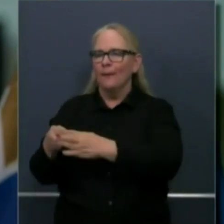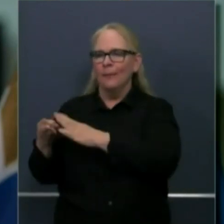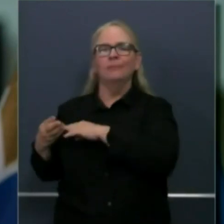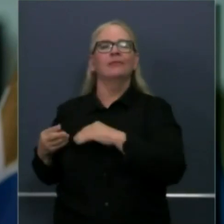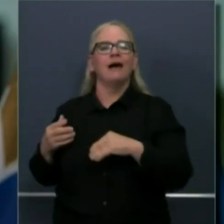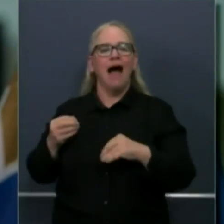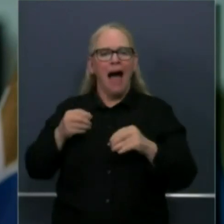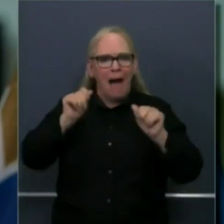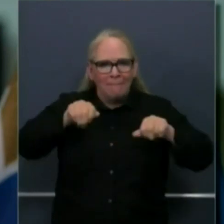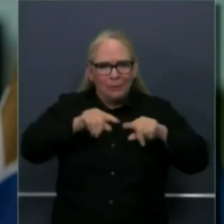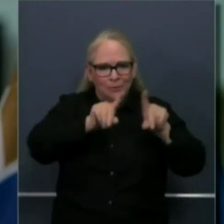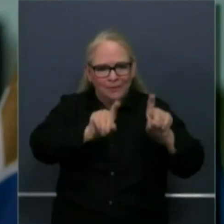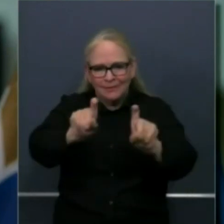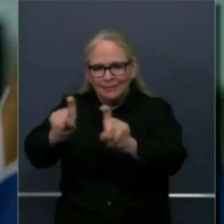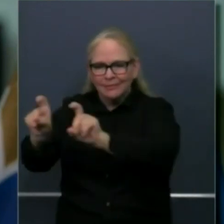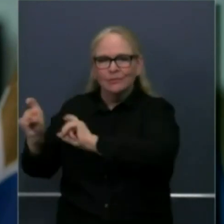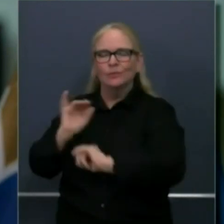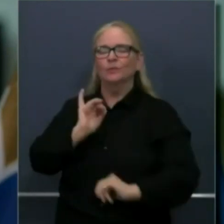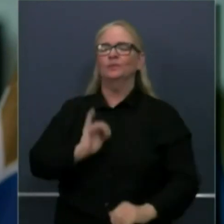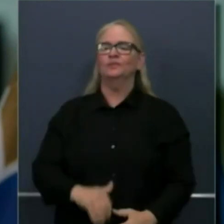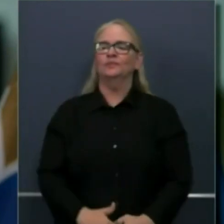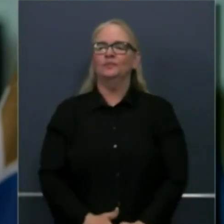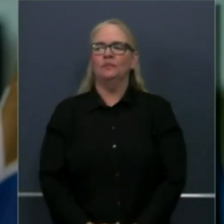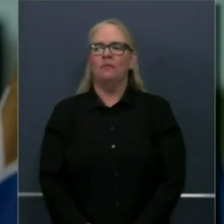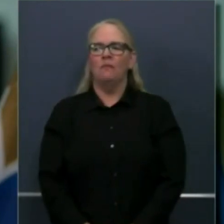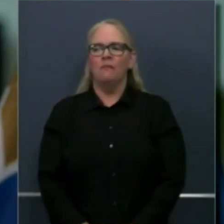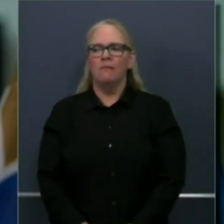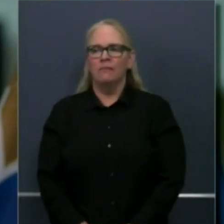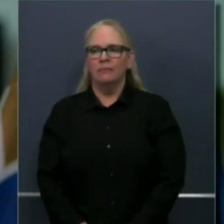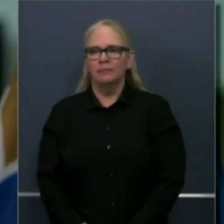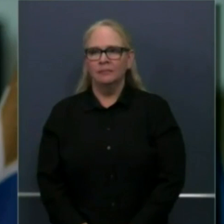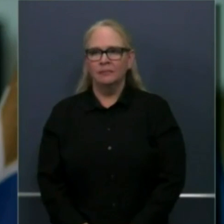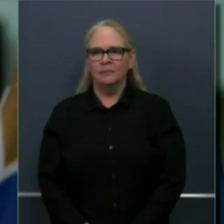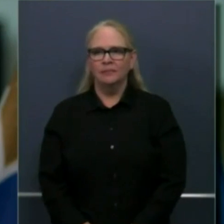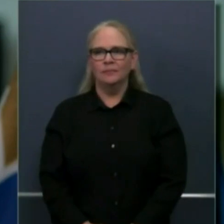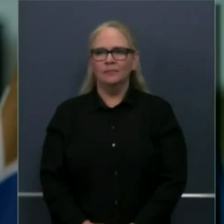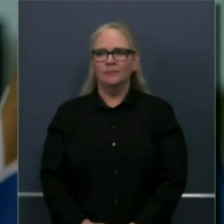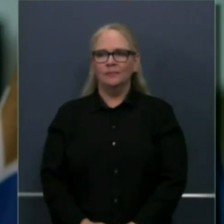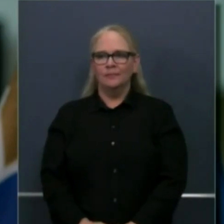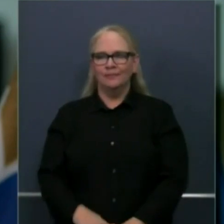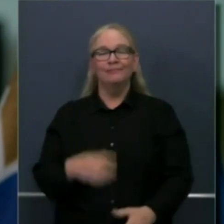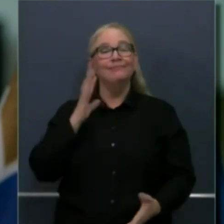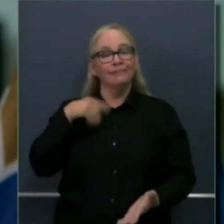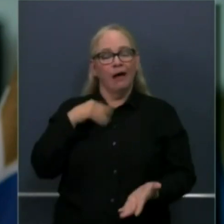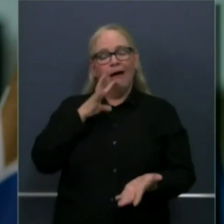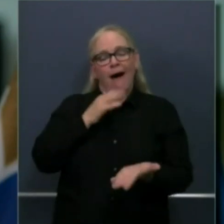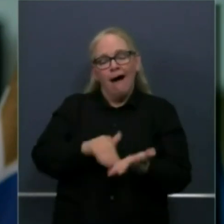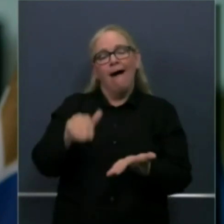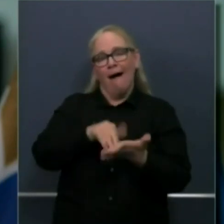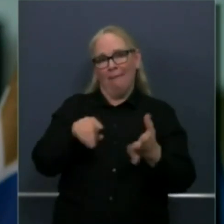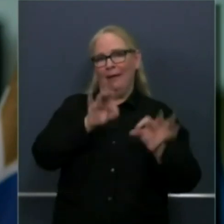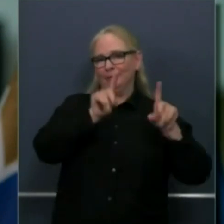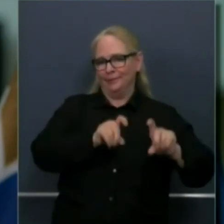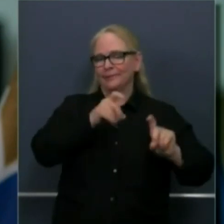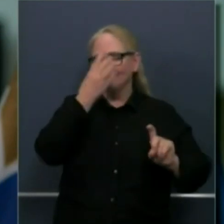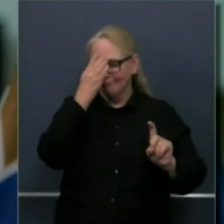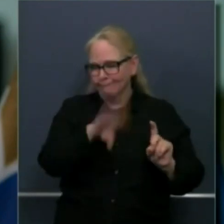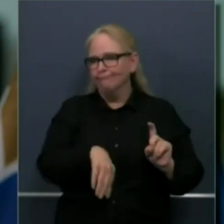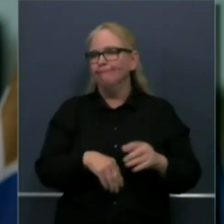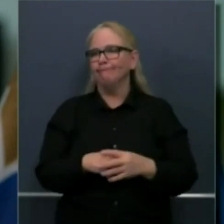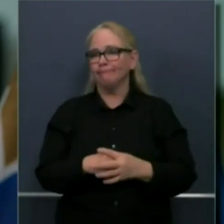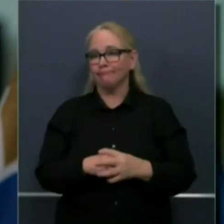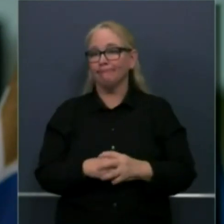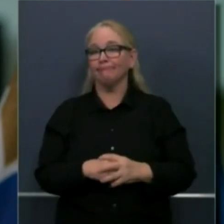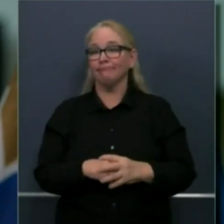testing on a consistent basis and consistently we have been under performing as a nation and as a